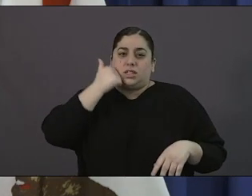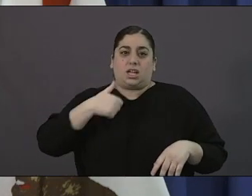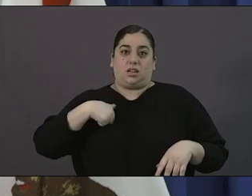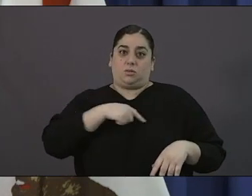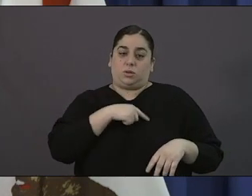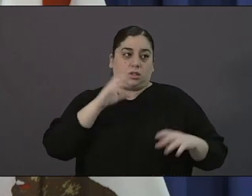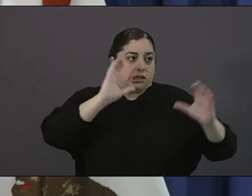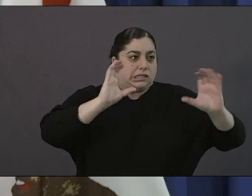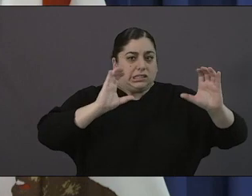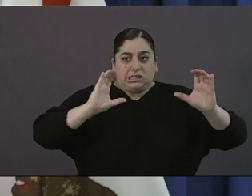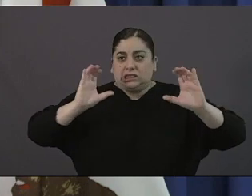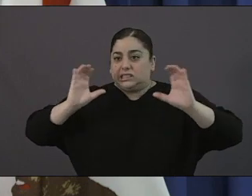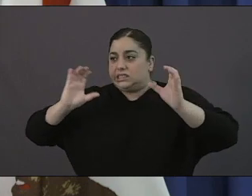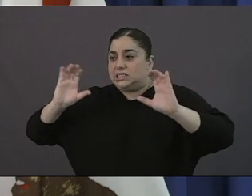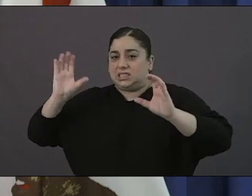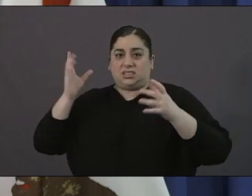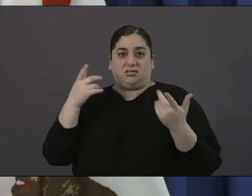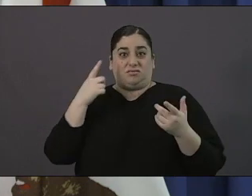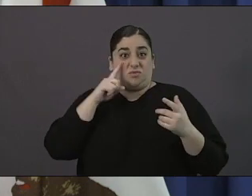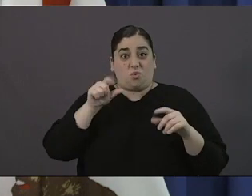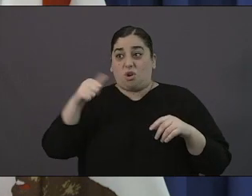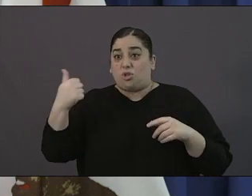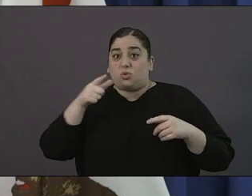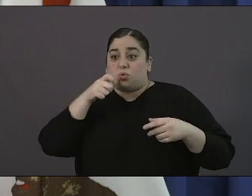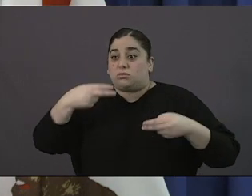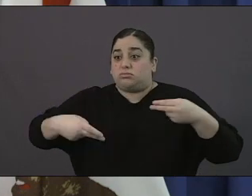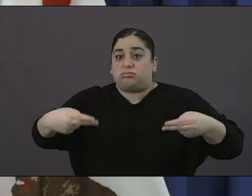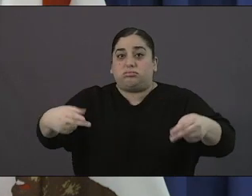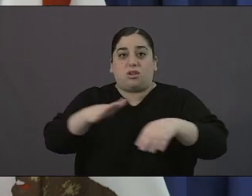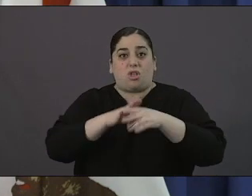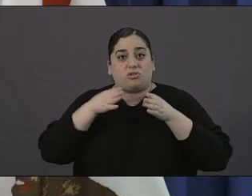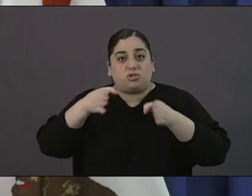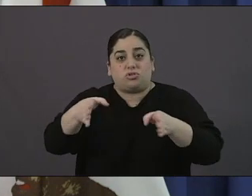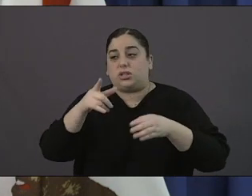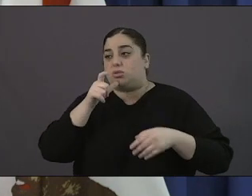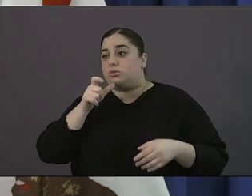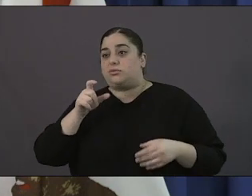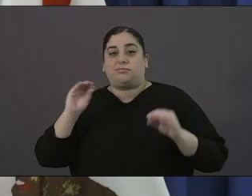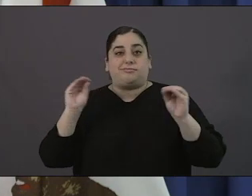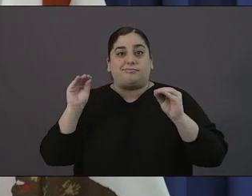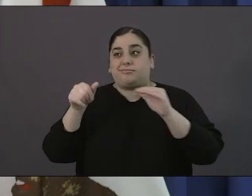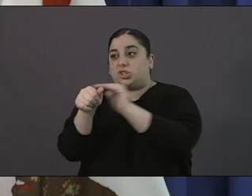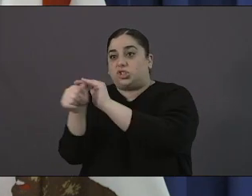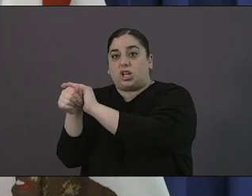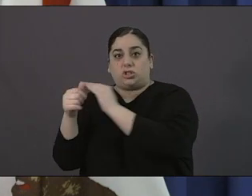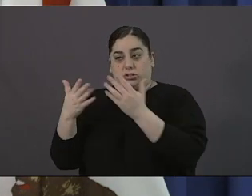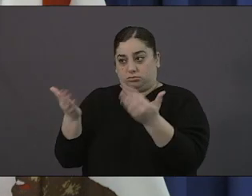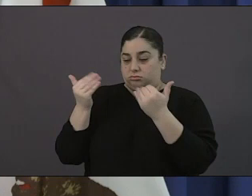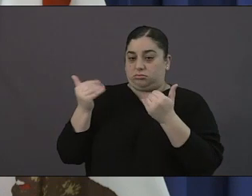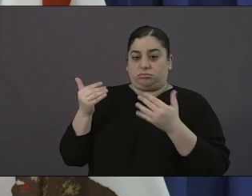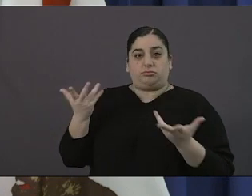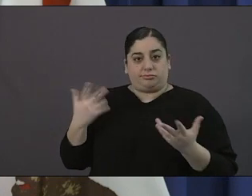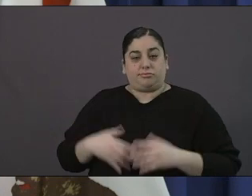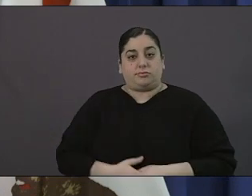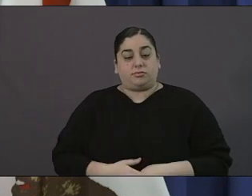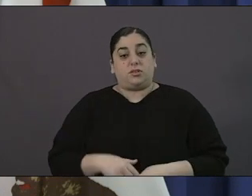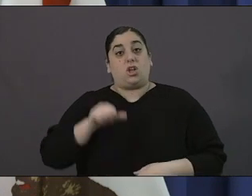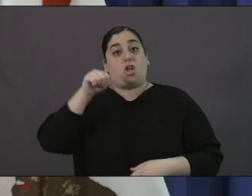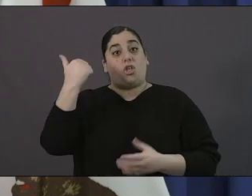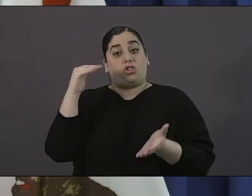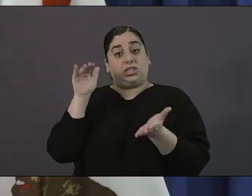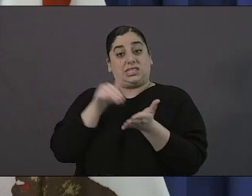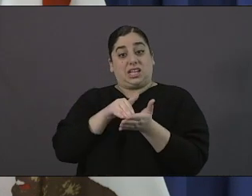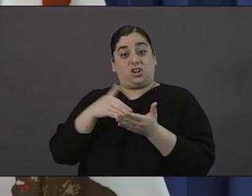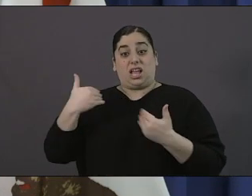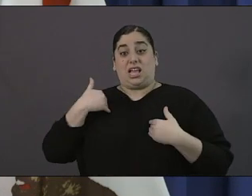so that our paul mirabile center as has been mentioned before there we have 175 beds and those beds are dedicated